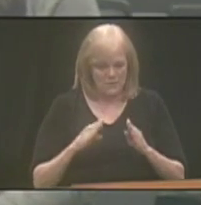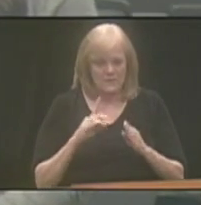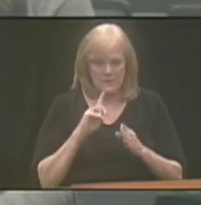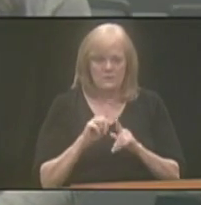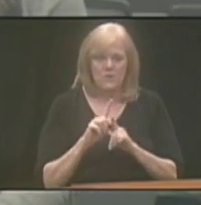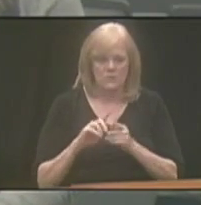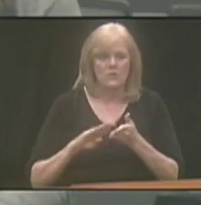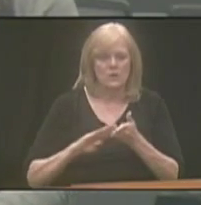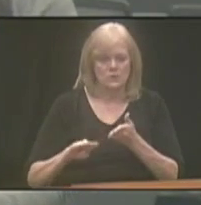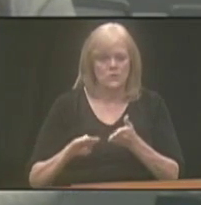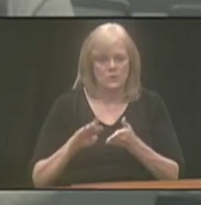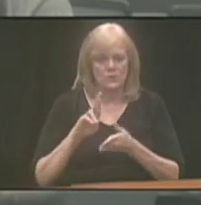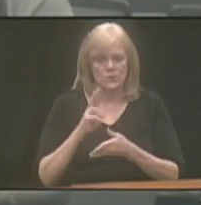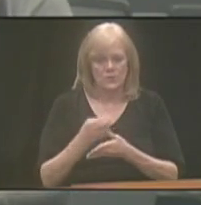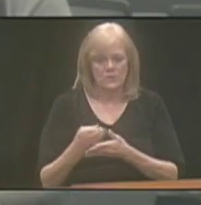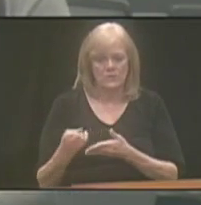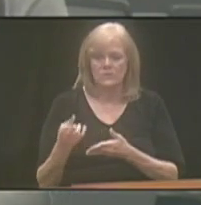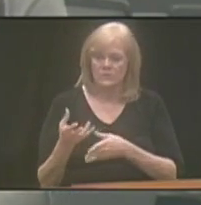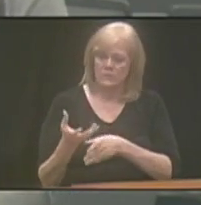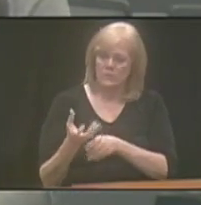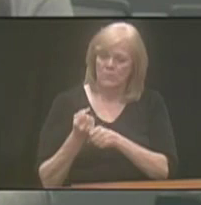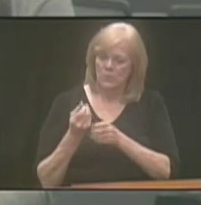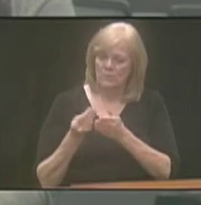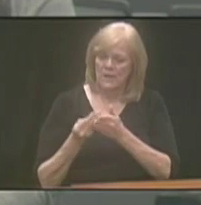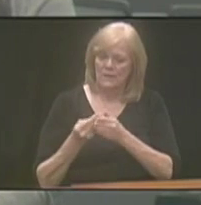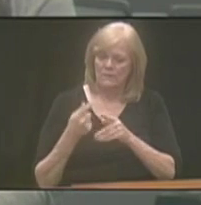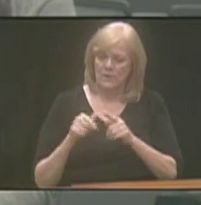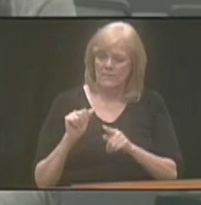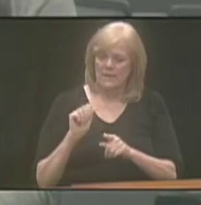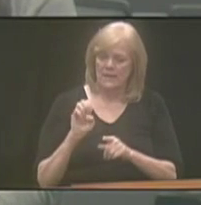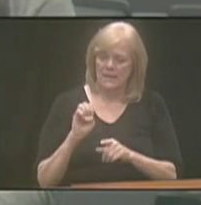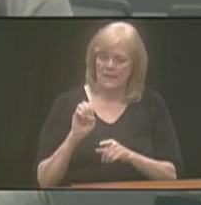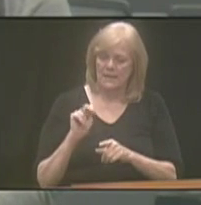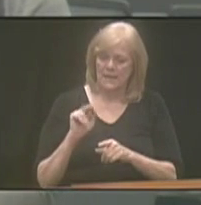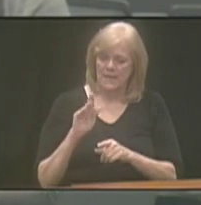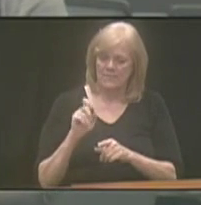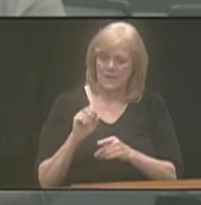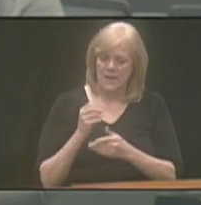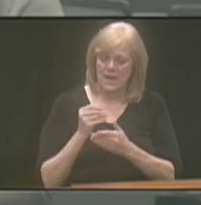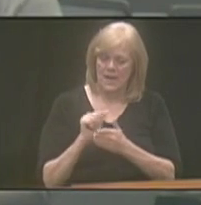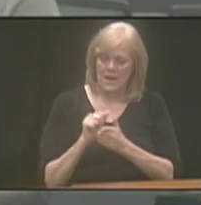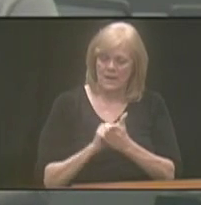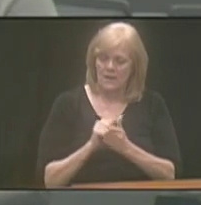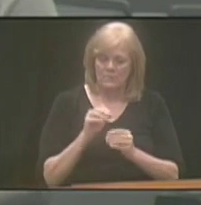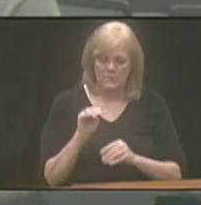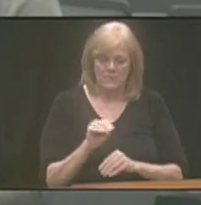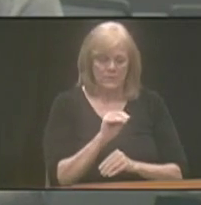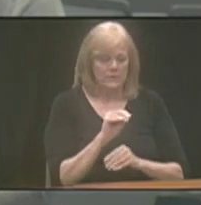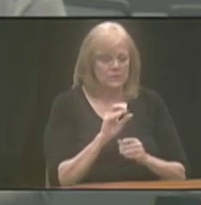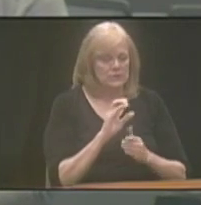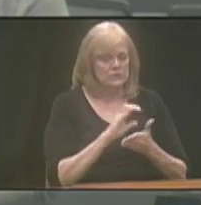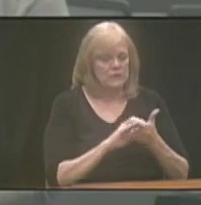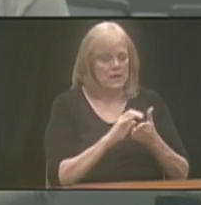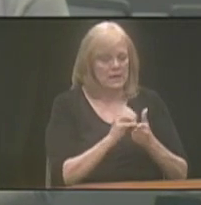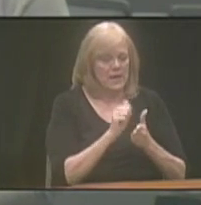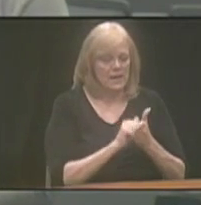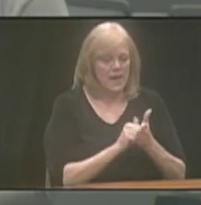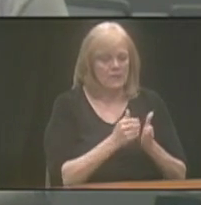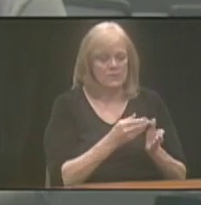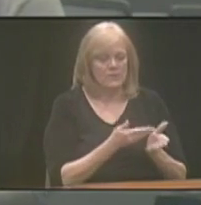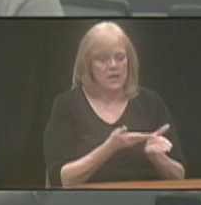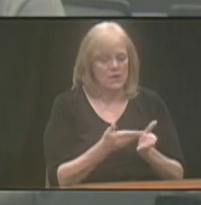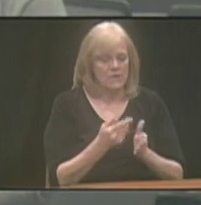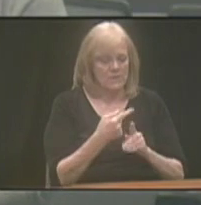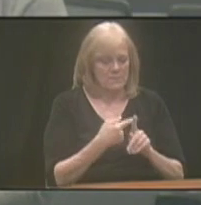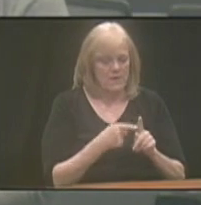excluded resources. So, if you were to pull money out of your ABLE account, move it into that traditional checking account, and carry it over month